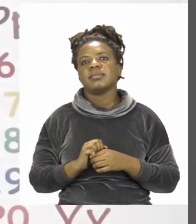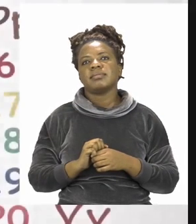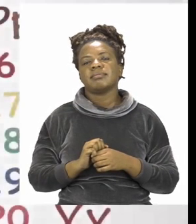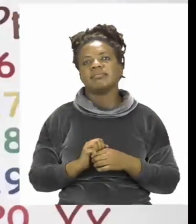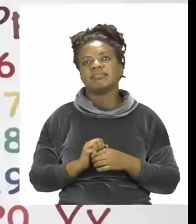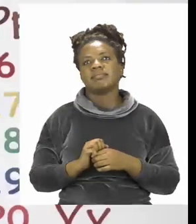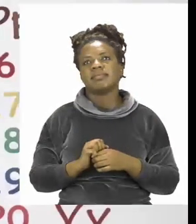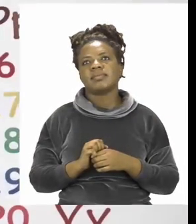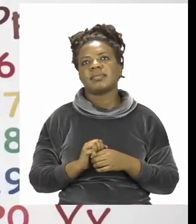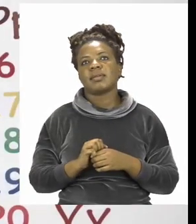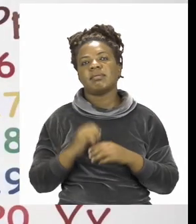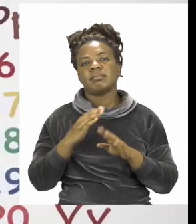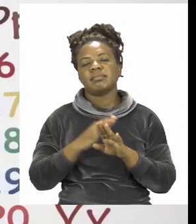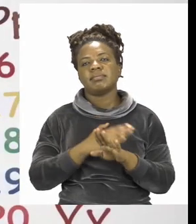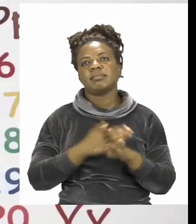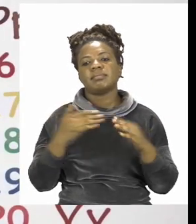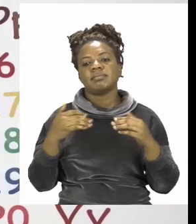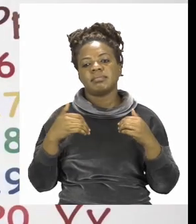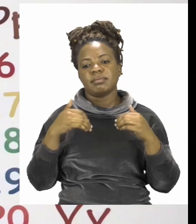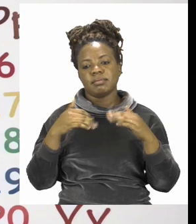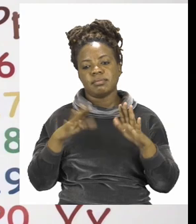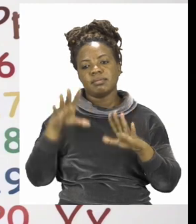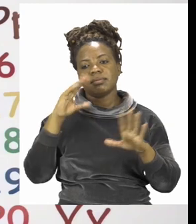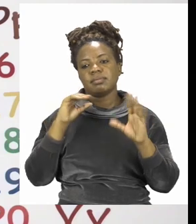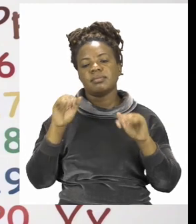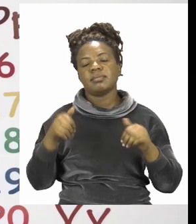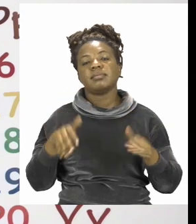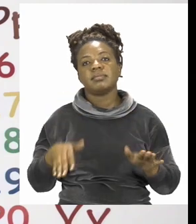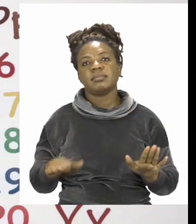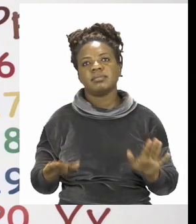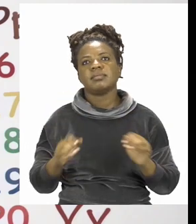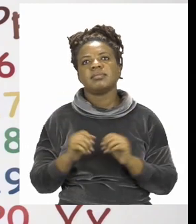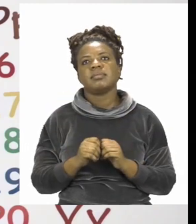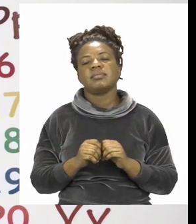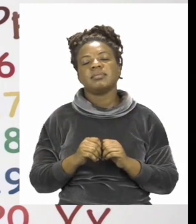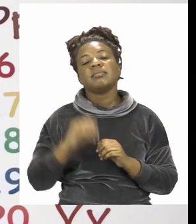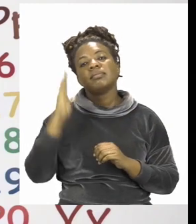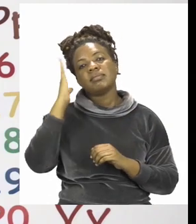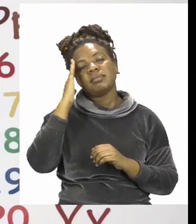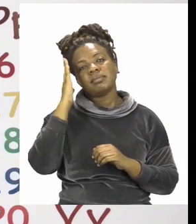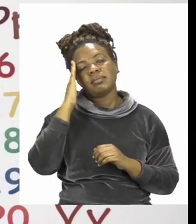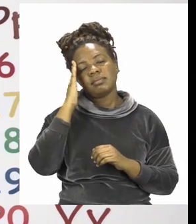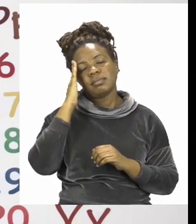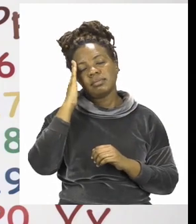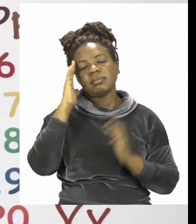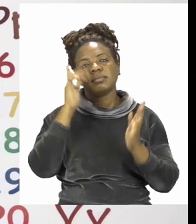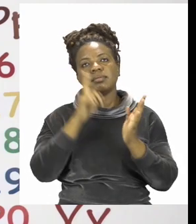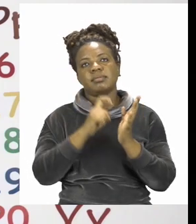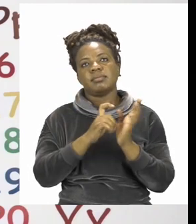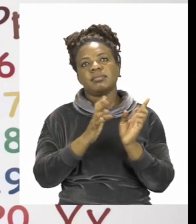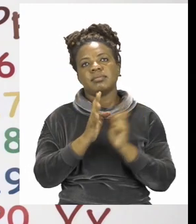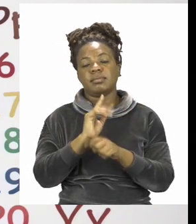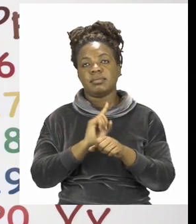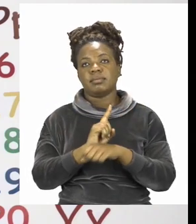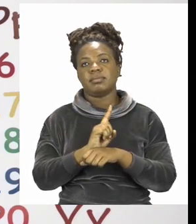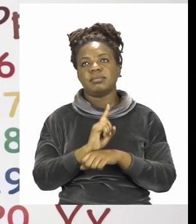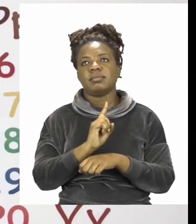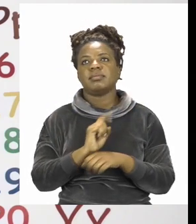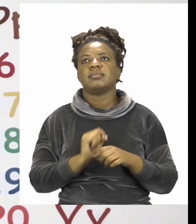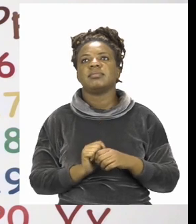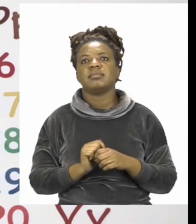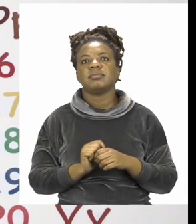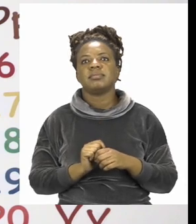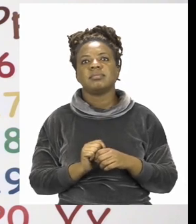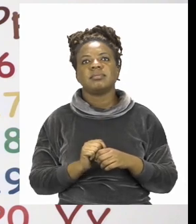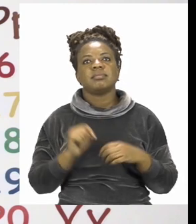And before we get into any lessons boys and girls we know that we have to sanitize. Remember